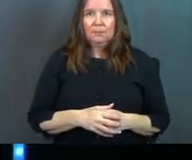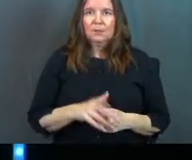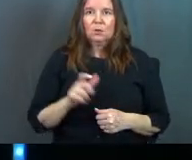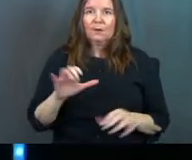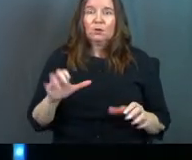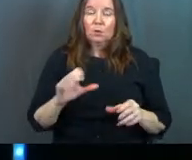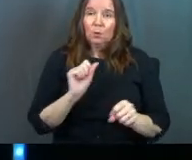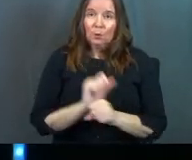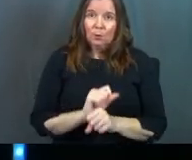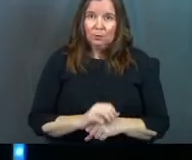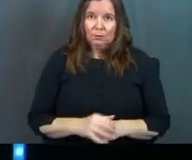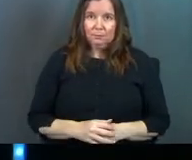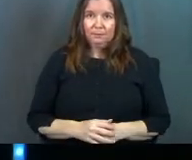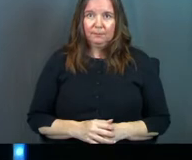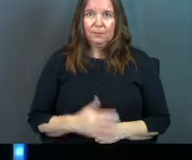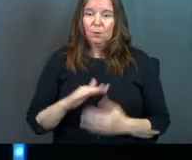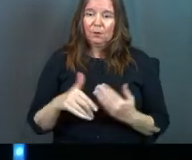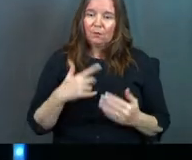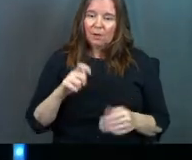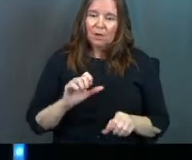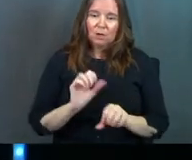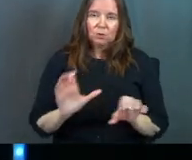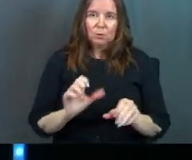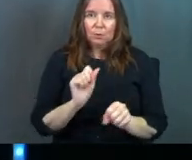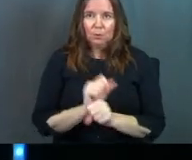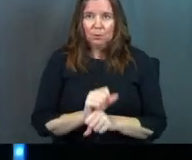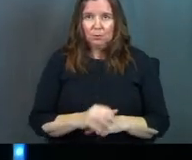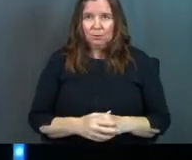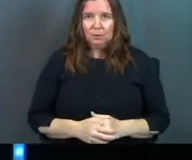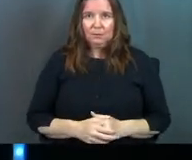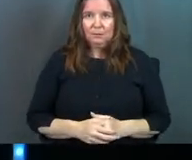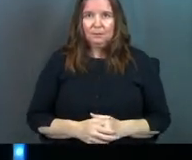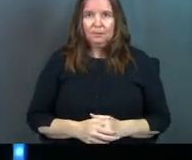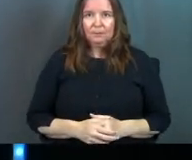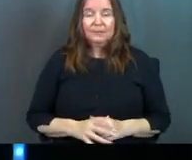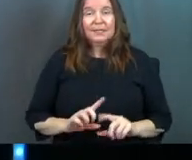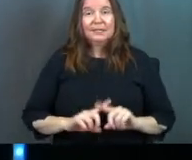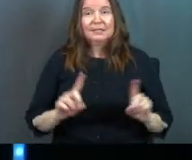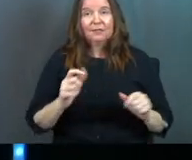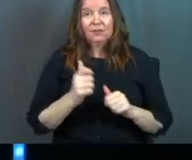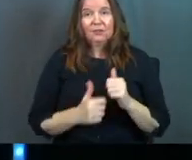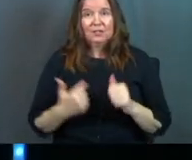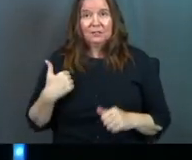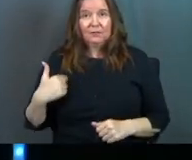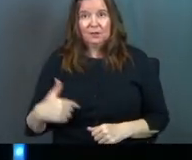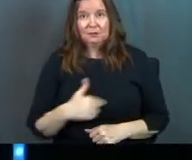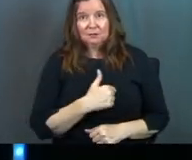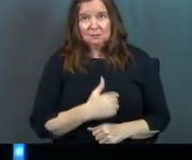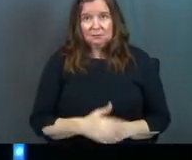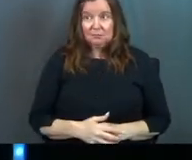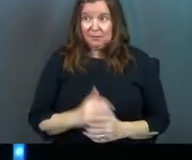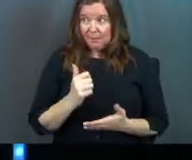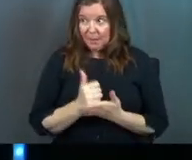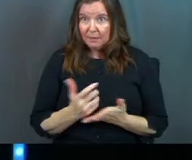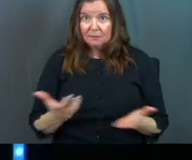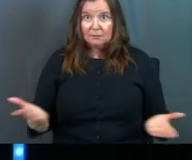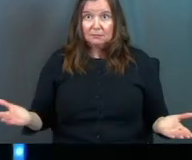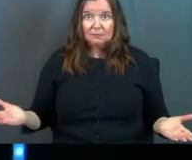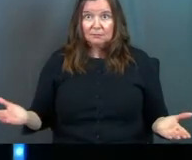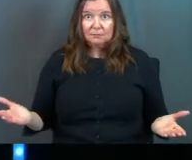Got to do the work. We've all got to do the work. It's different for each of us. Amen?